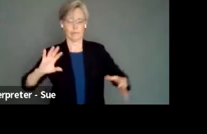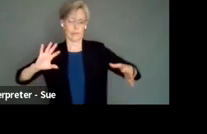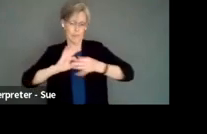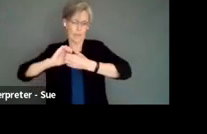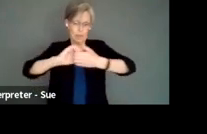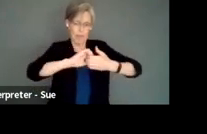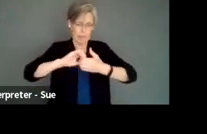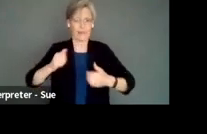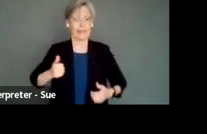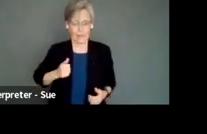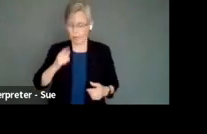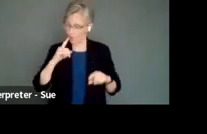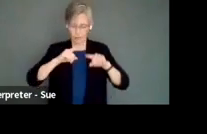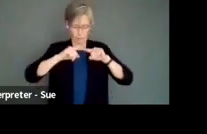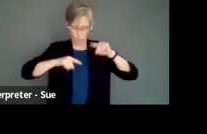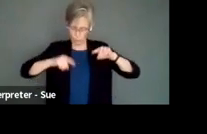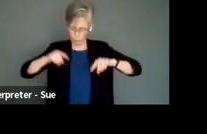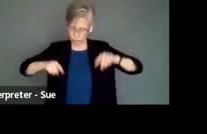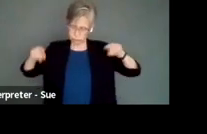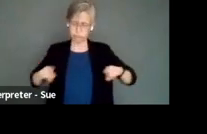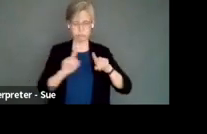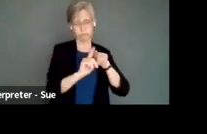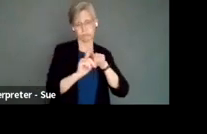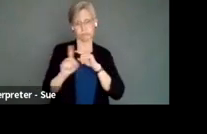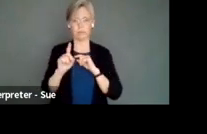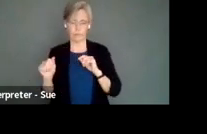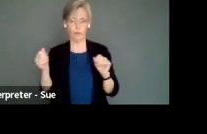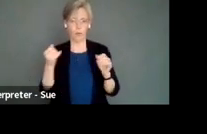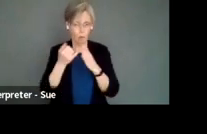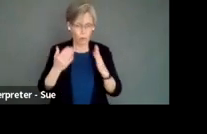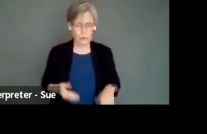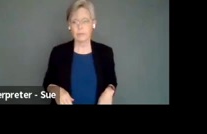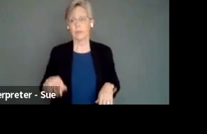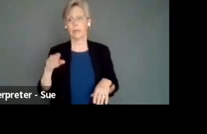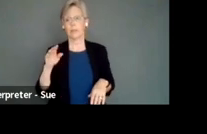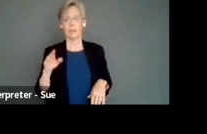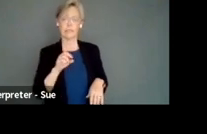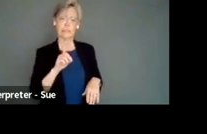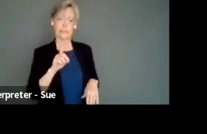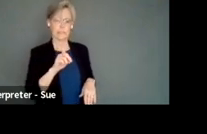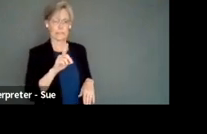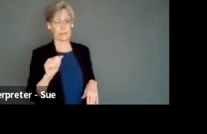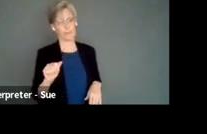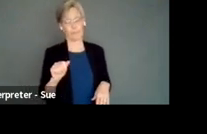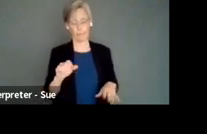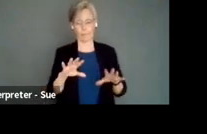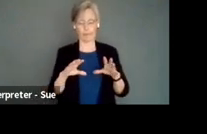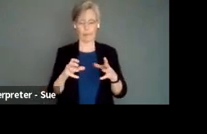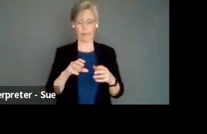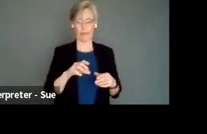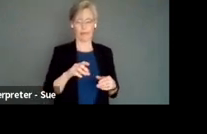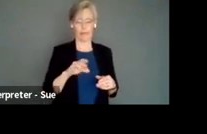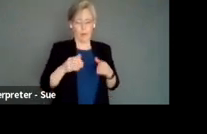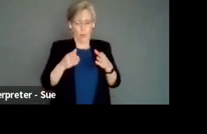it's a very diverse national network of disabled artists. And disable mint is a way in to the